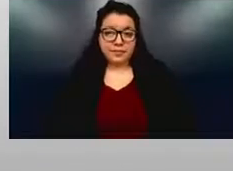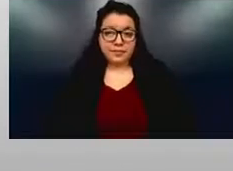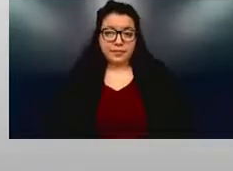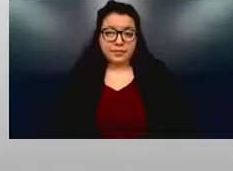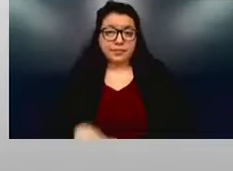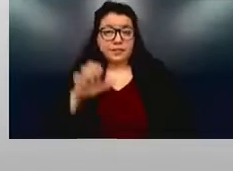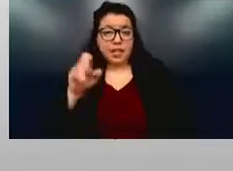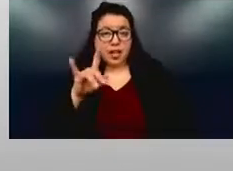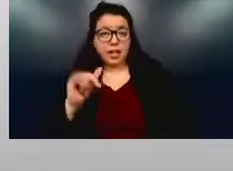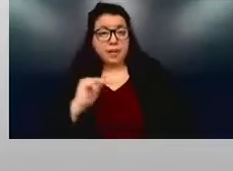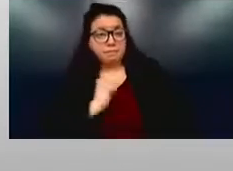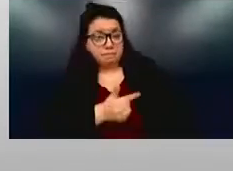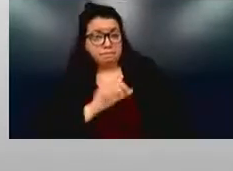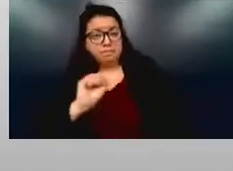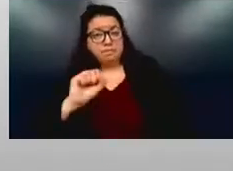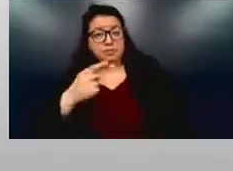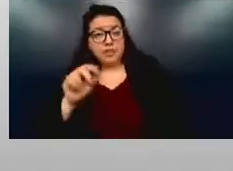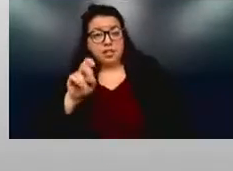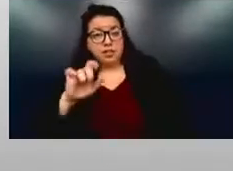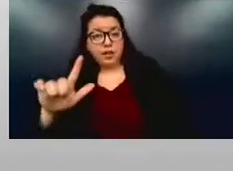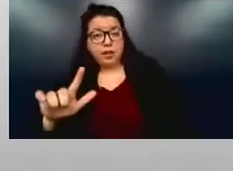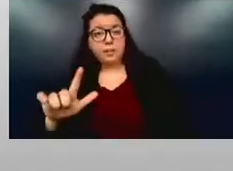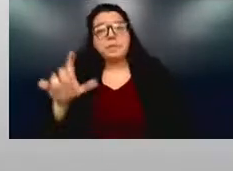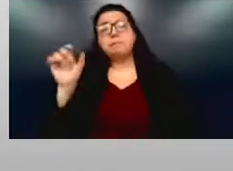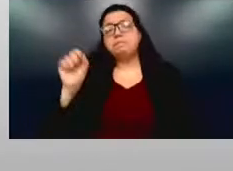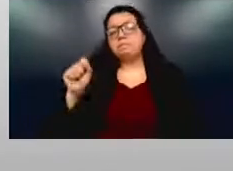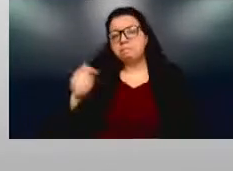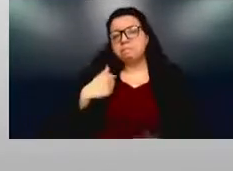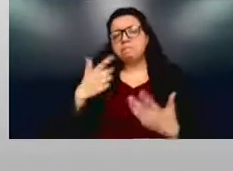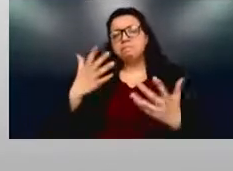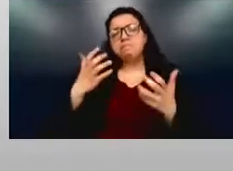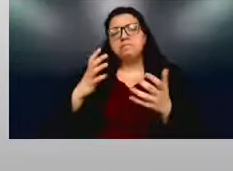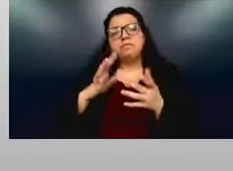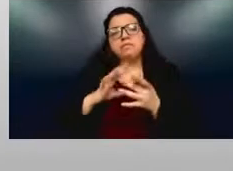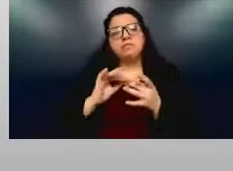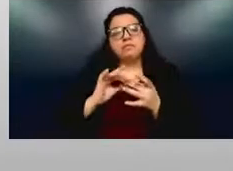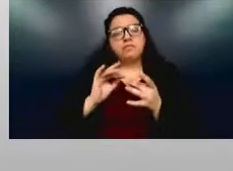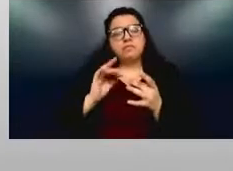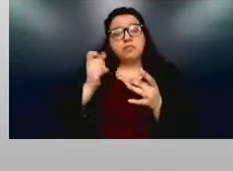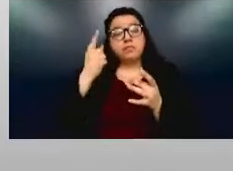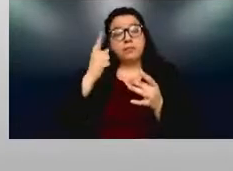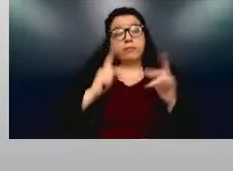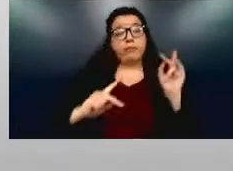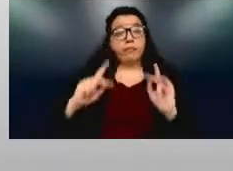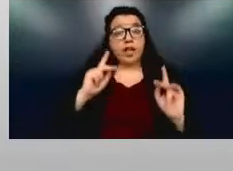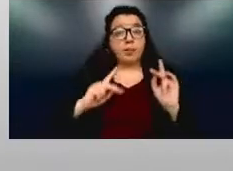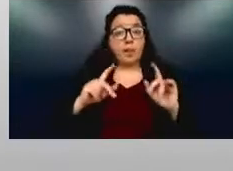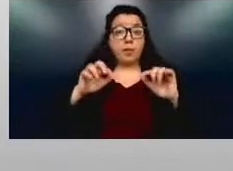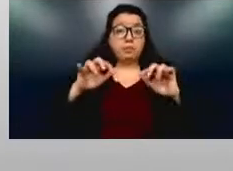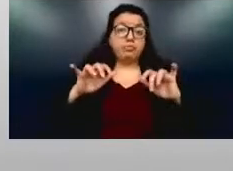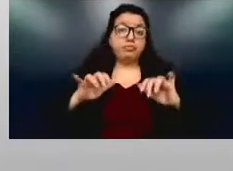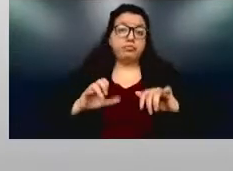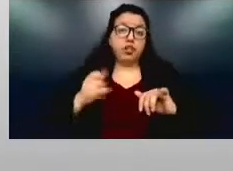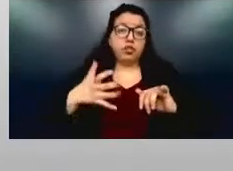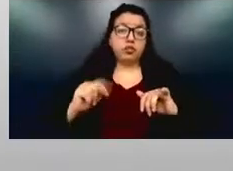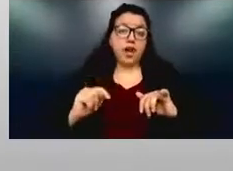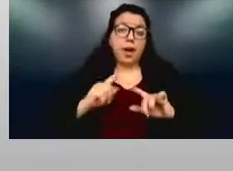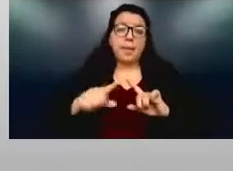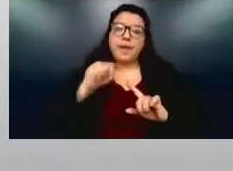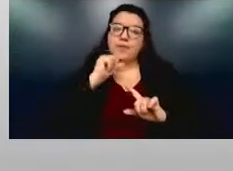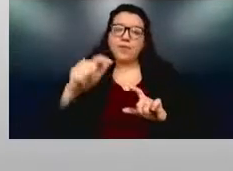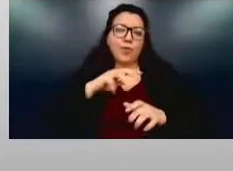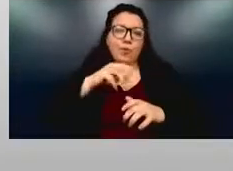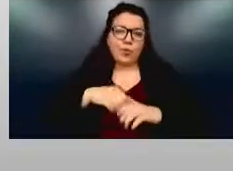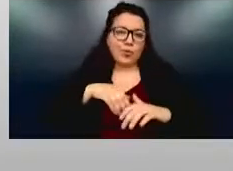Yeah, go ahead, Cheryl. Yeah, I'd like to say sometimes grant, people have written grants and they don't include that accessibility in their grant money